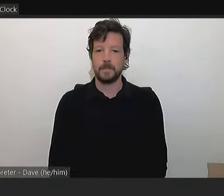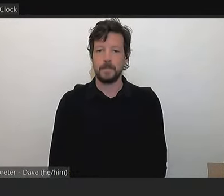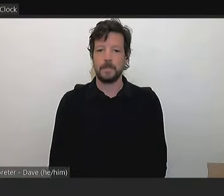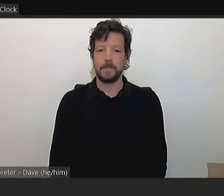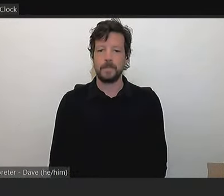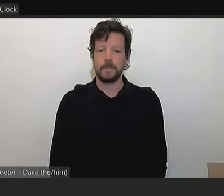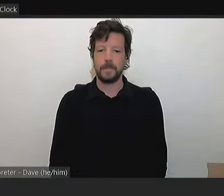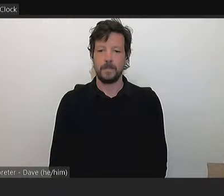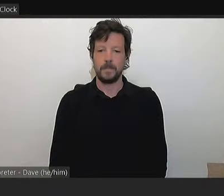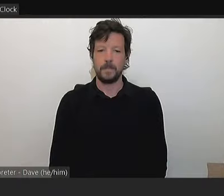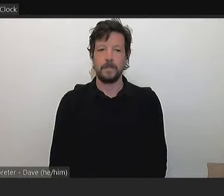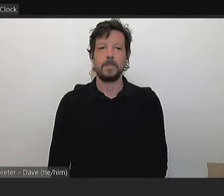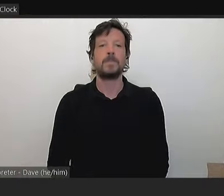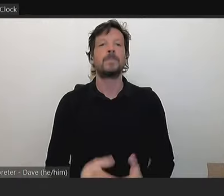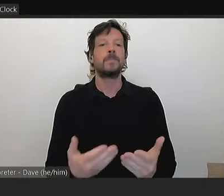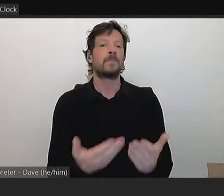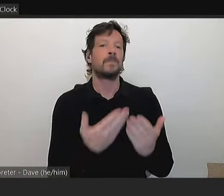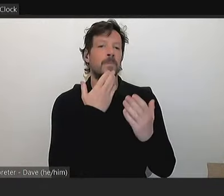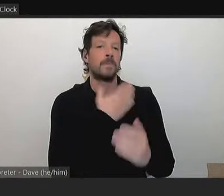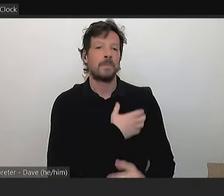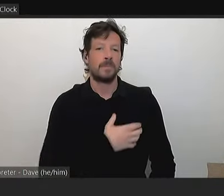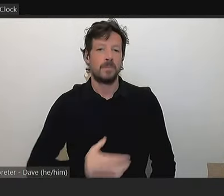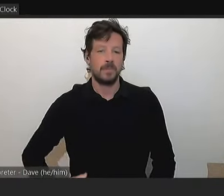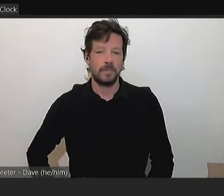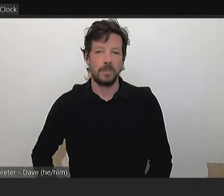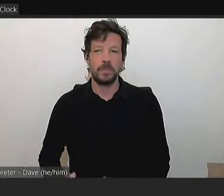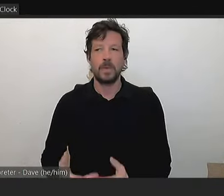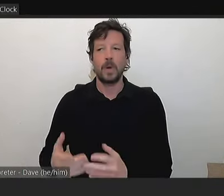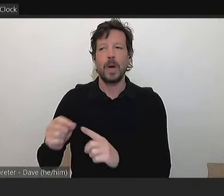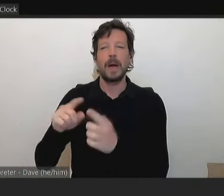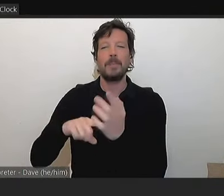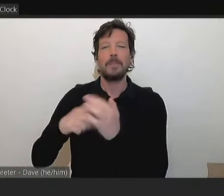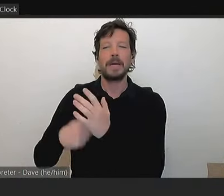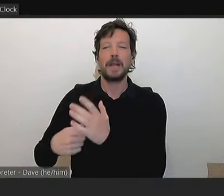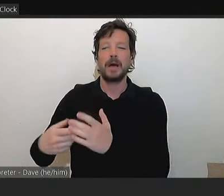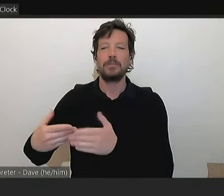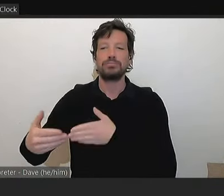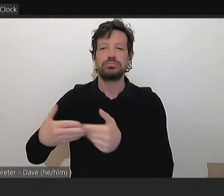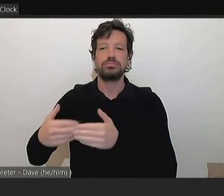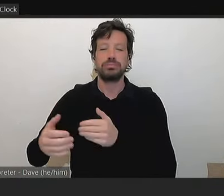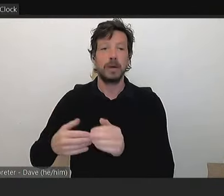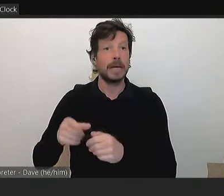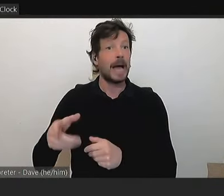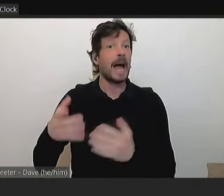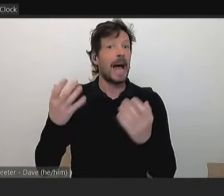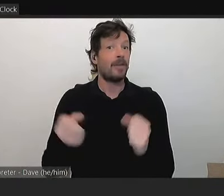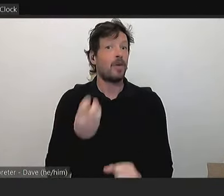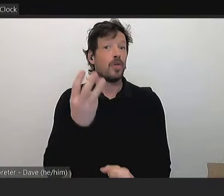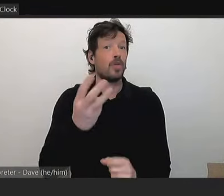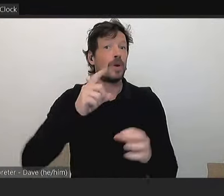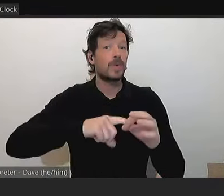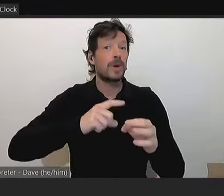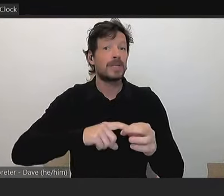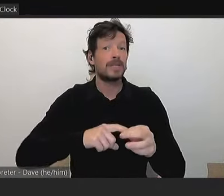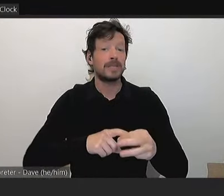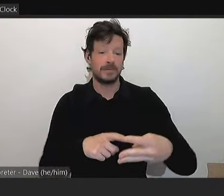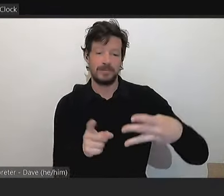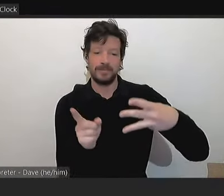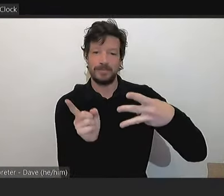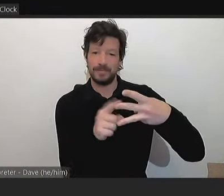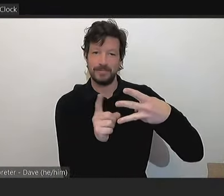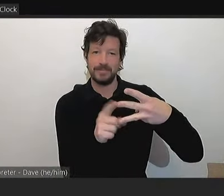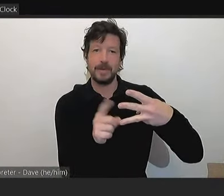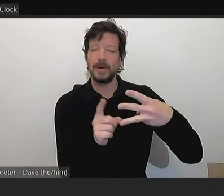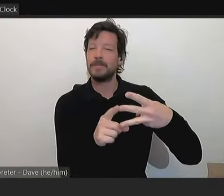Through you, Mayor, while Peter's getting ready. Peter did have three questions for this evening. The second question was not